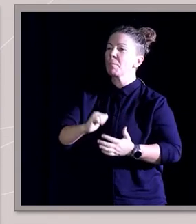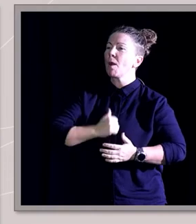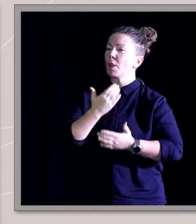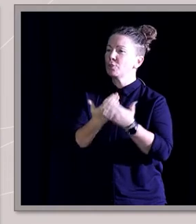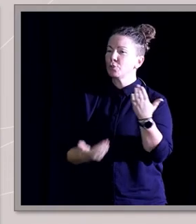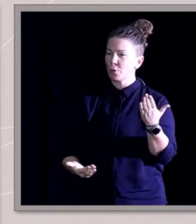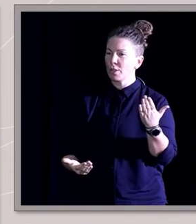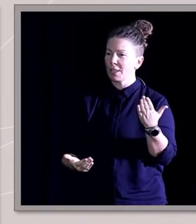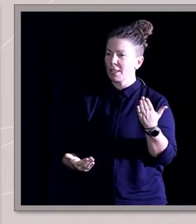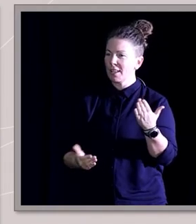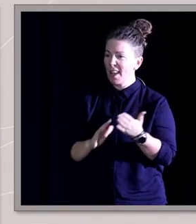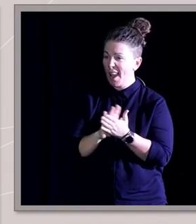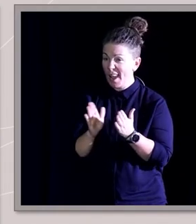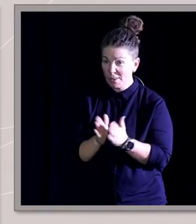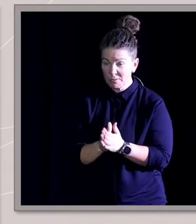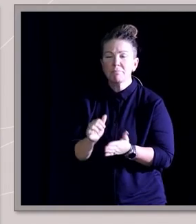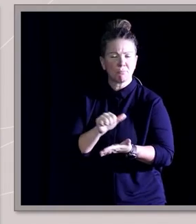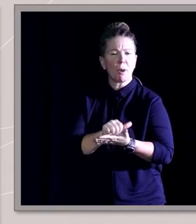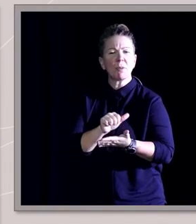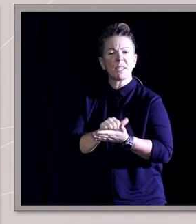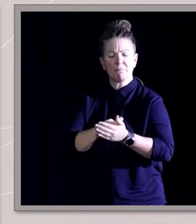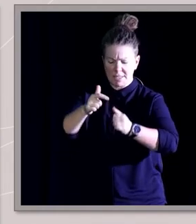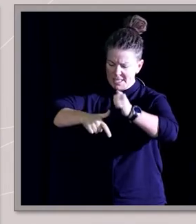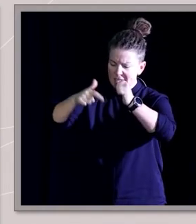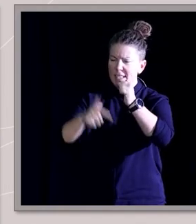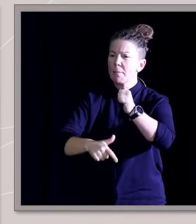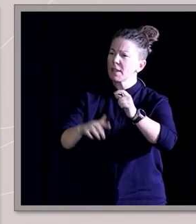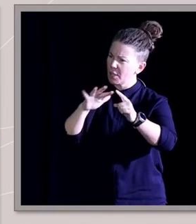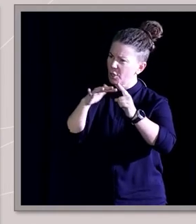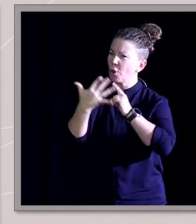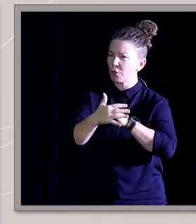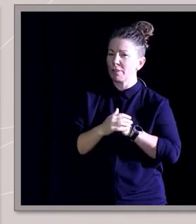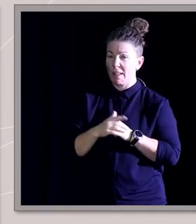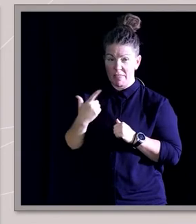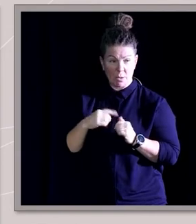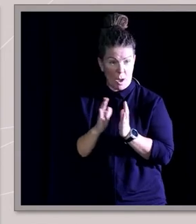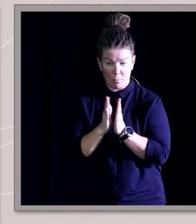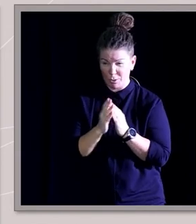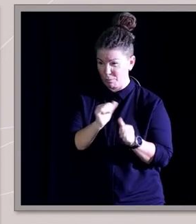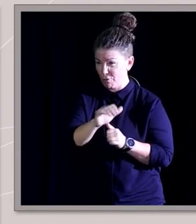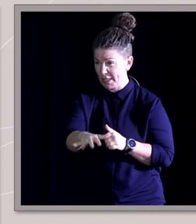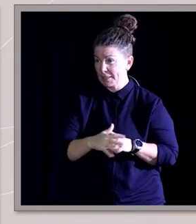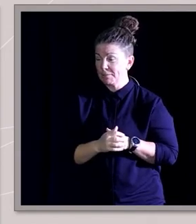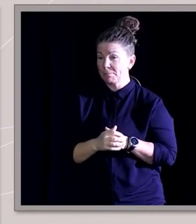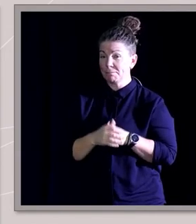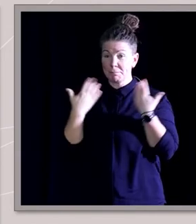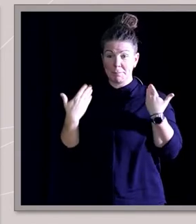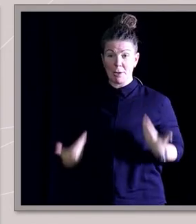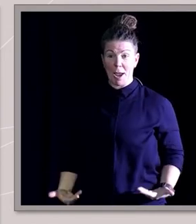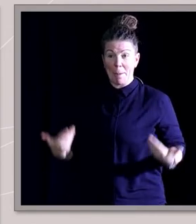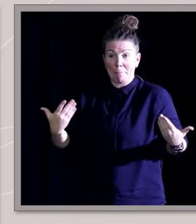properly, in context, and in detail, which is what books are great for. So here I am,